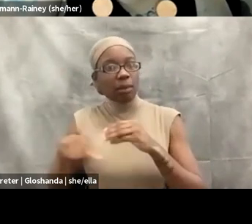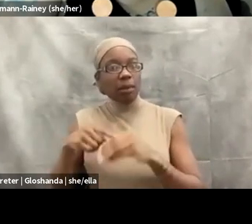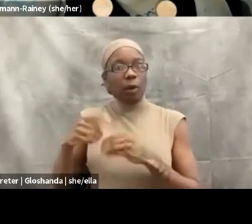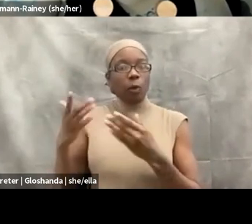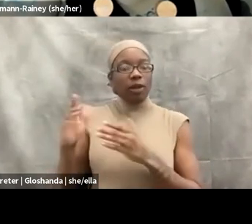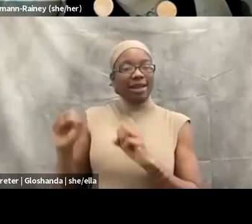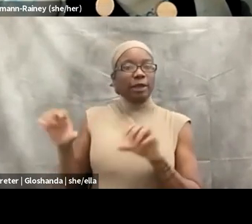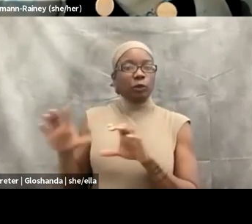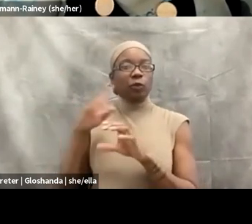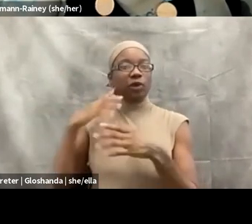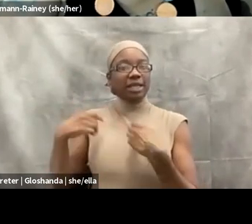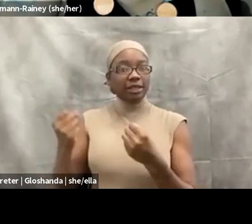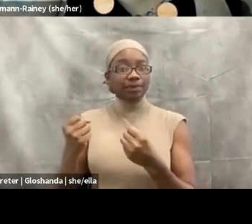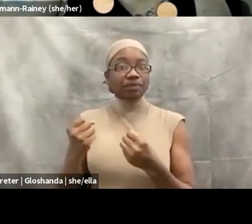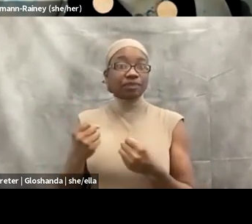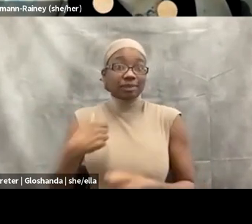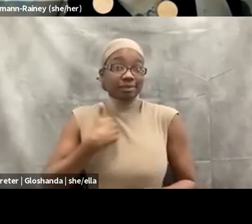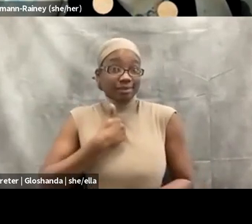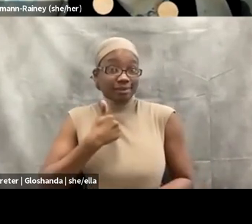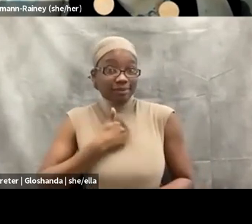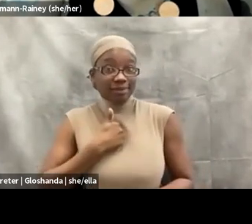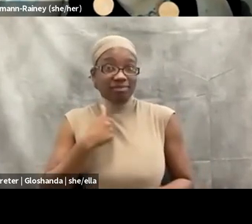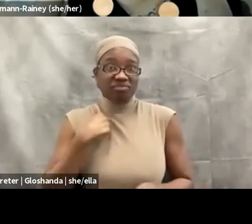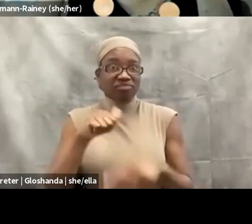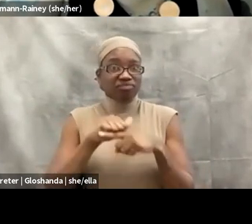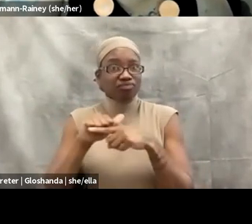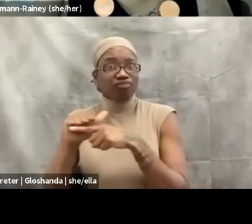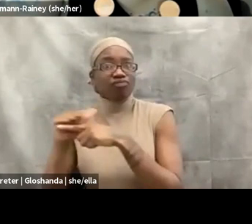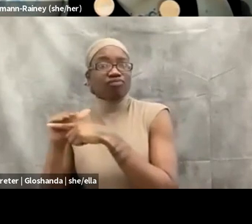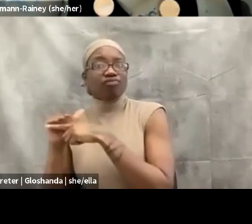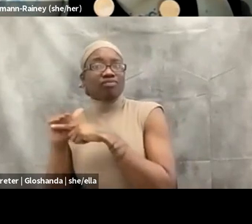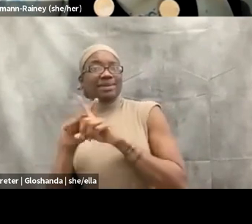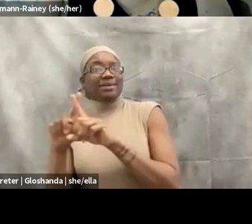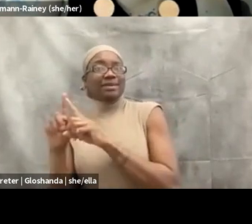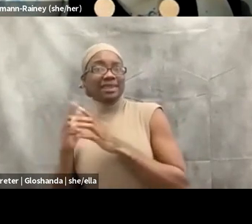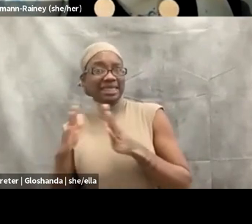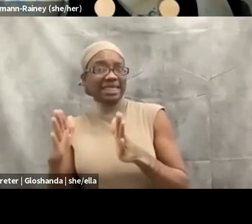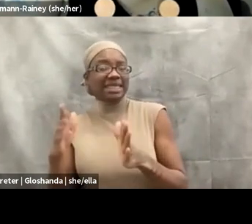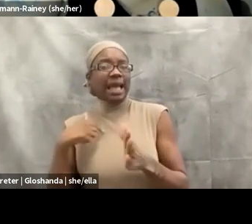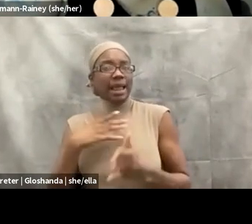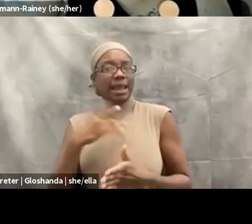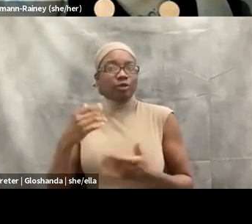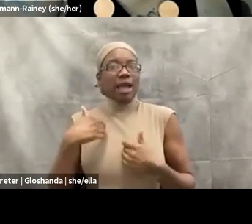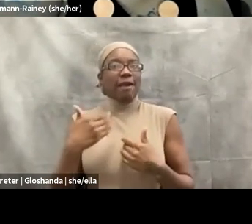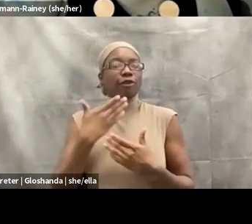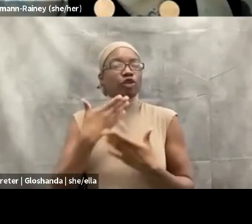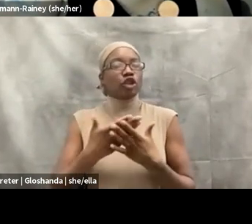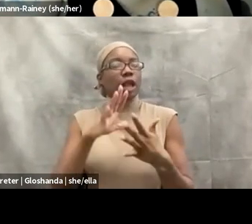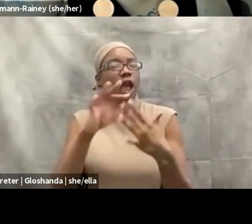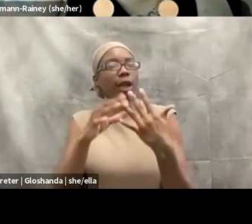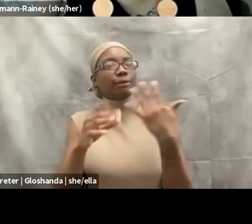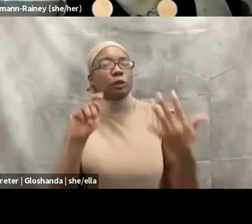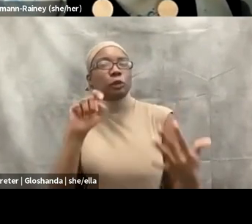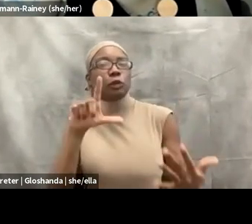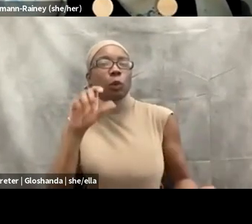it, you know, okay, sure. I know about CBT. There, there are plenty of things that I've been trained in that are useful in